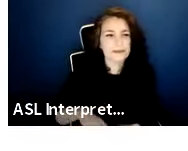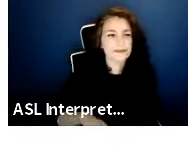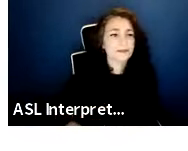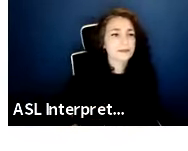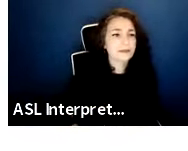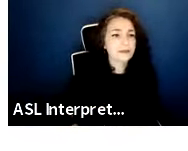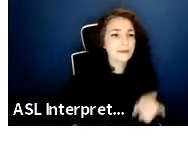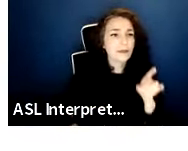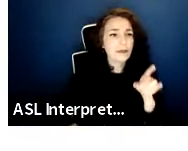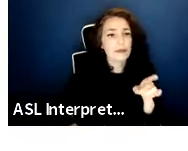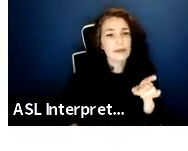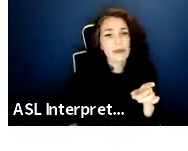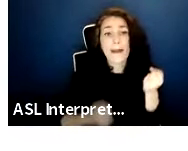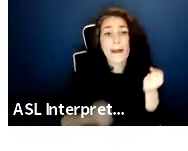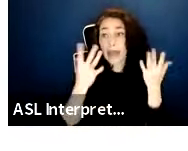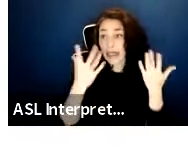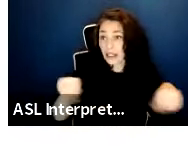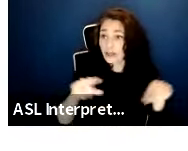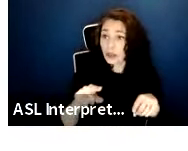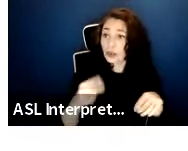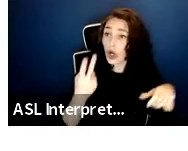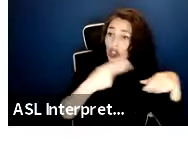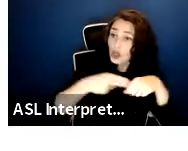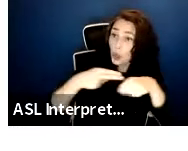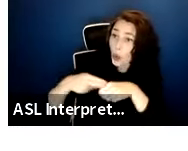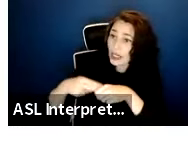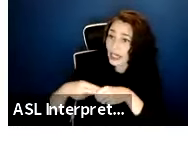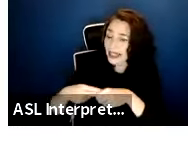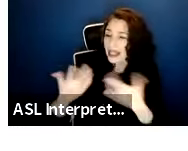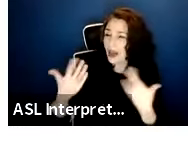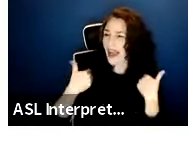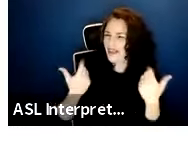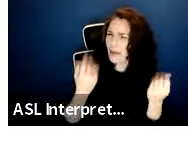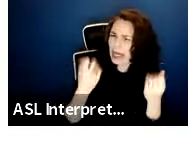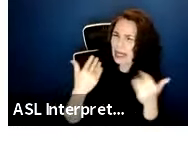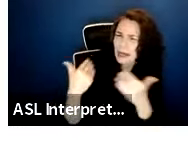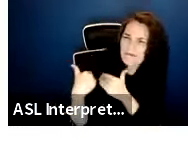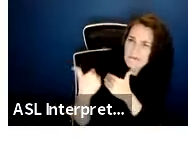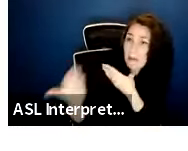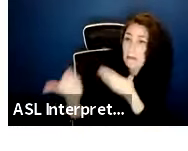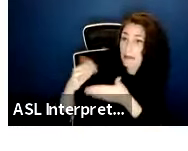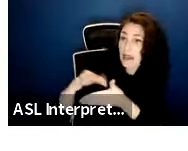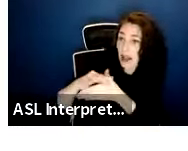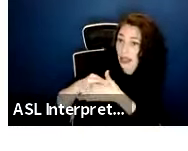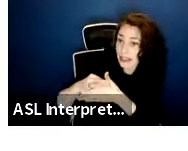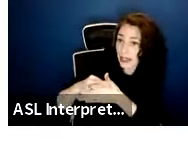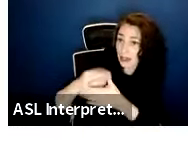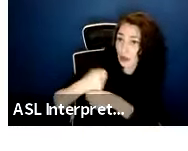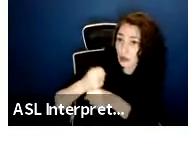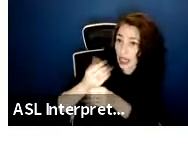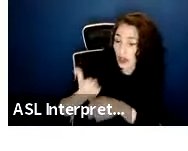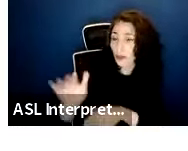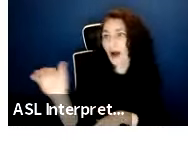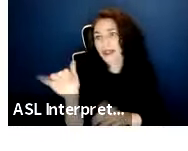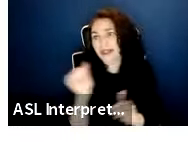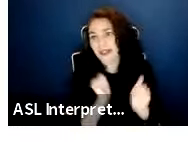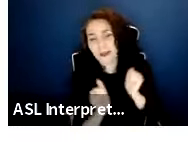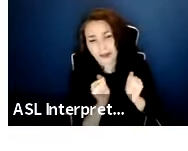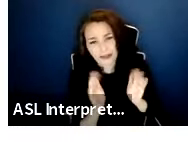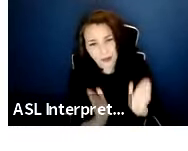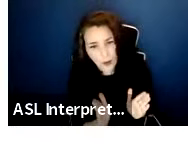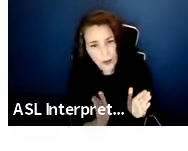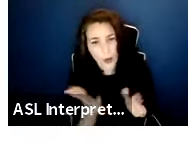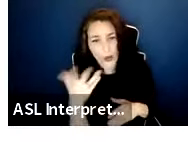We know that a lot of you joining us here today wear multiple hats. So, you may not only be a content creator, but you may also be a performer in a micro-budget